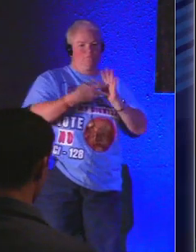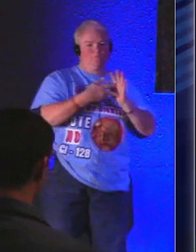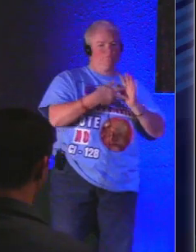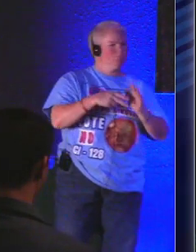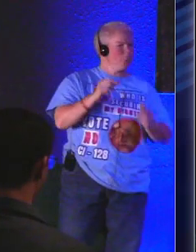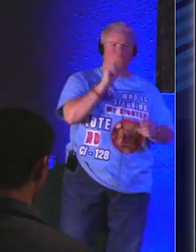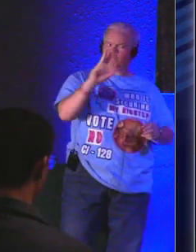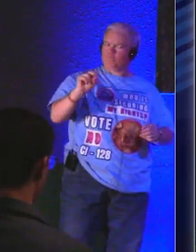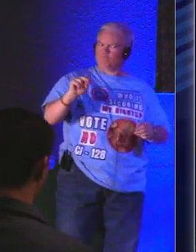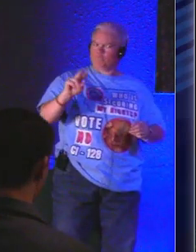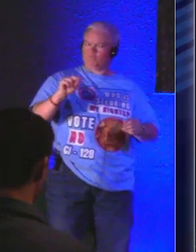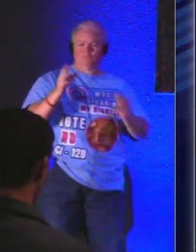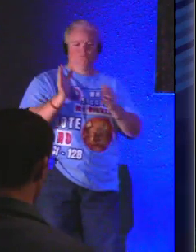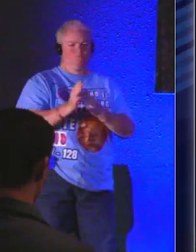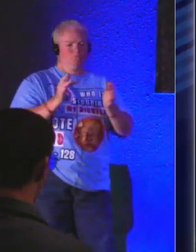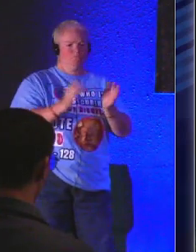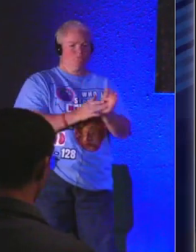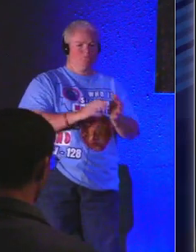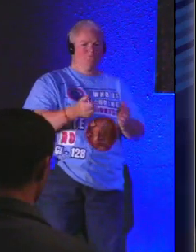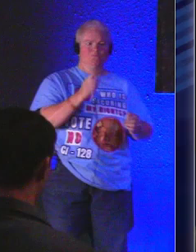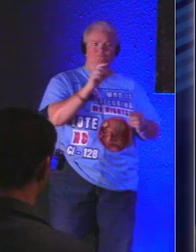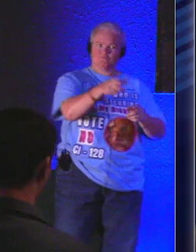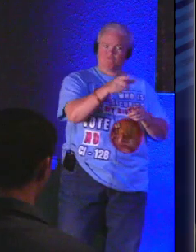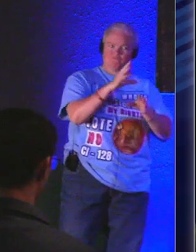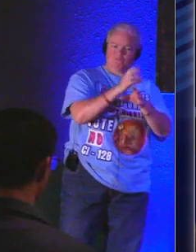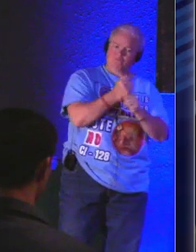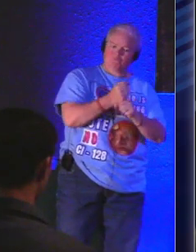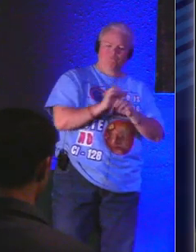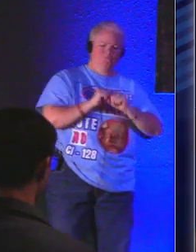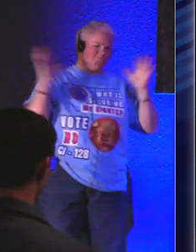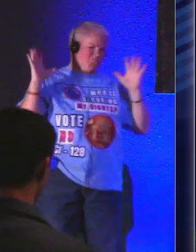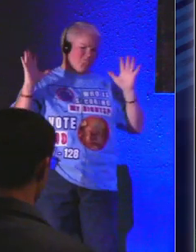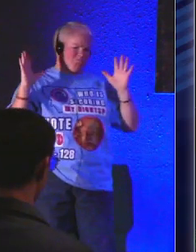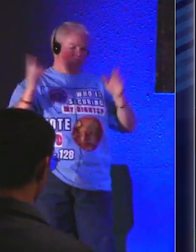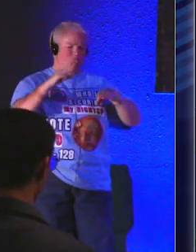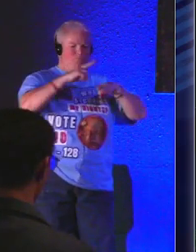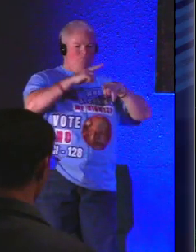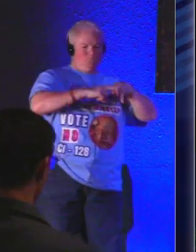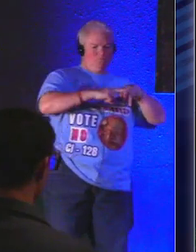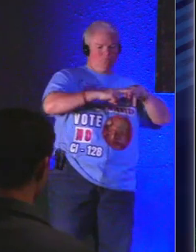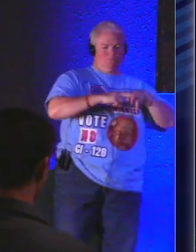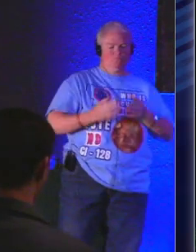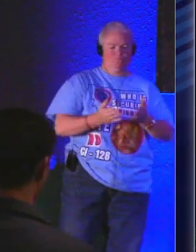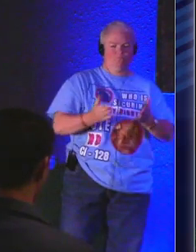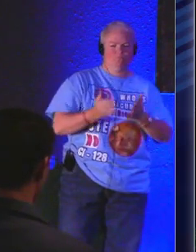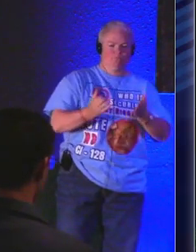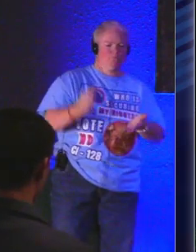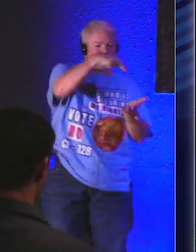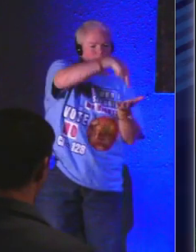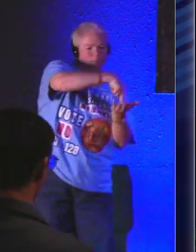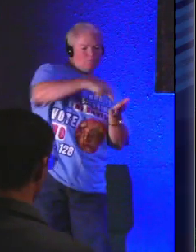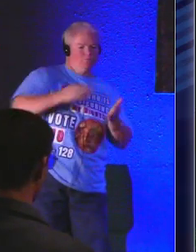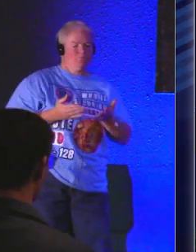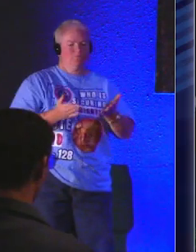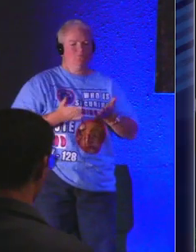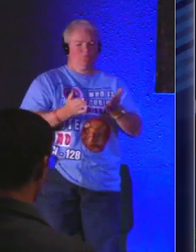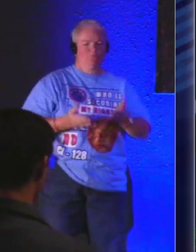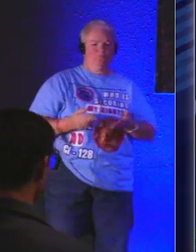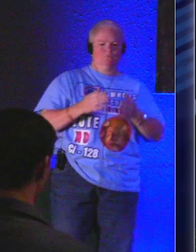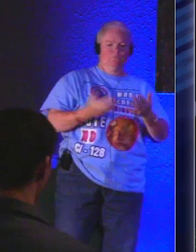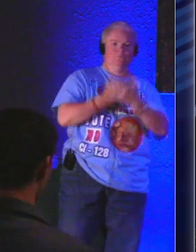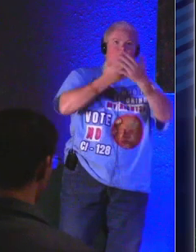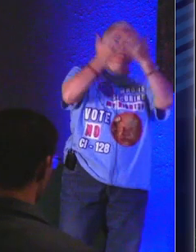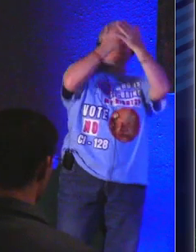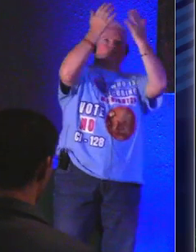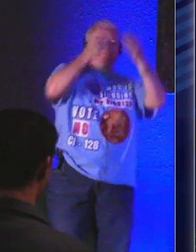don't have Jesus you got nothing and if you're sitting in here today if you're standing in here if you're singing with us